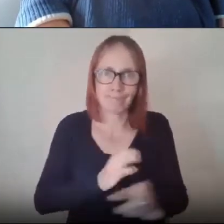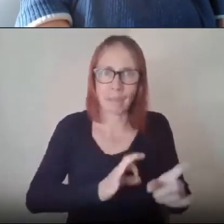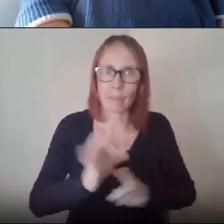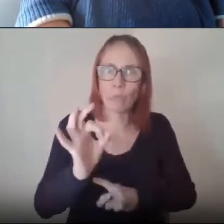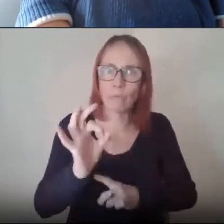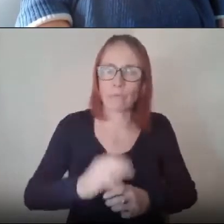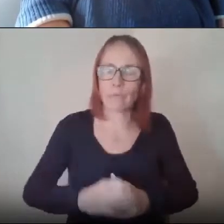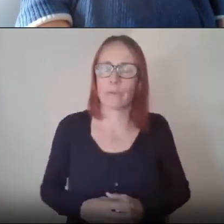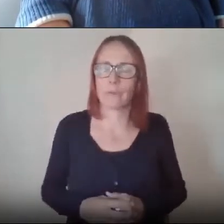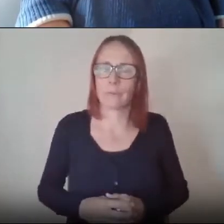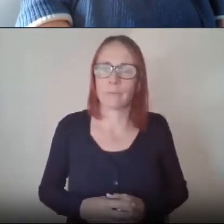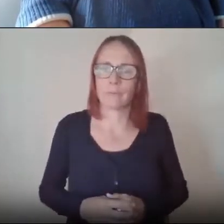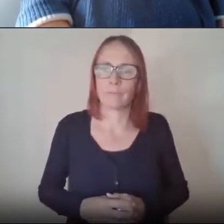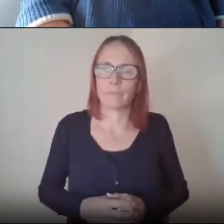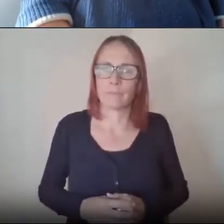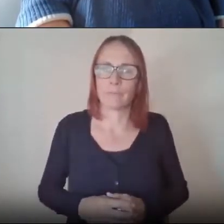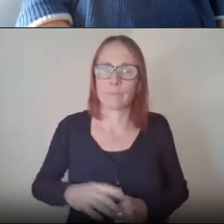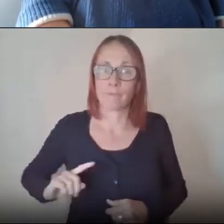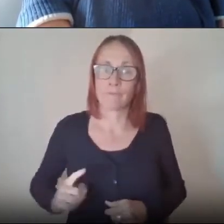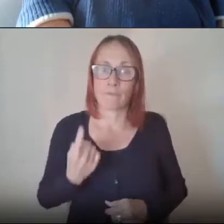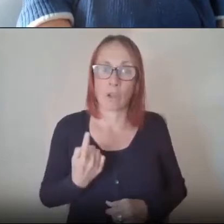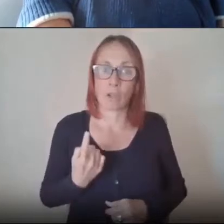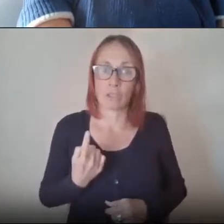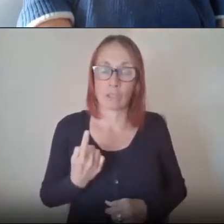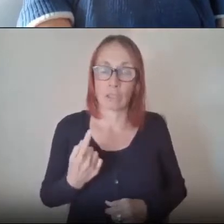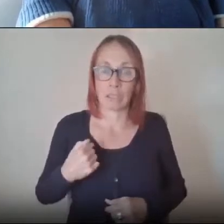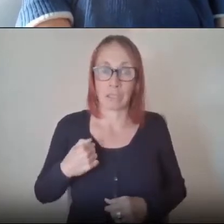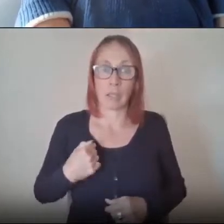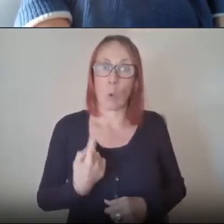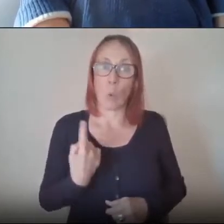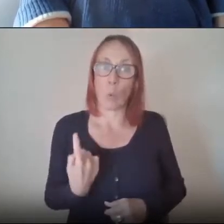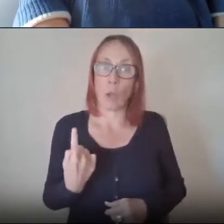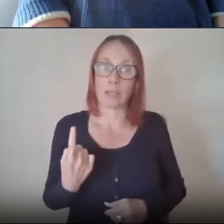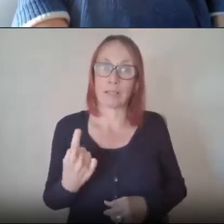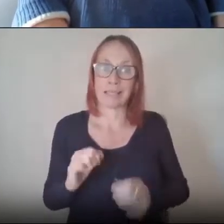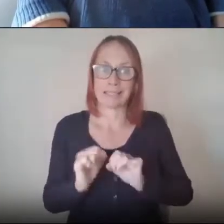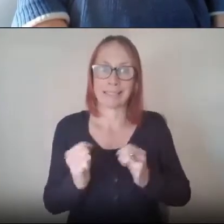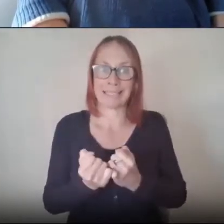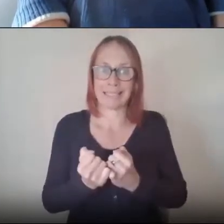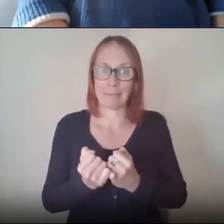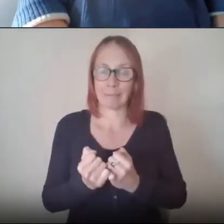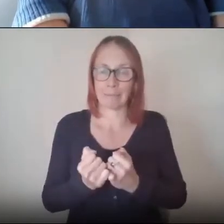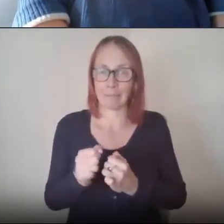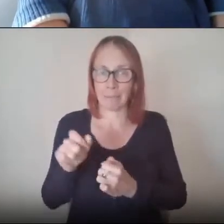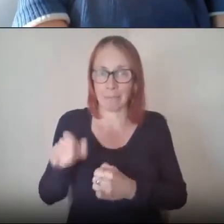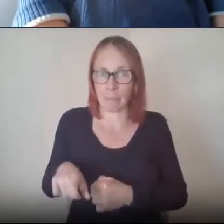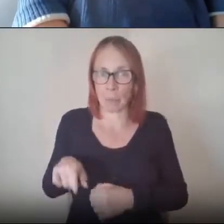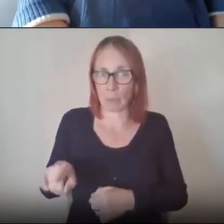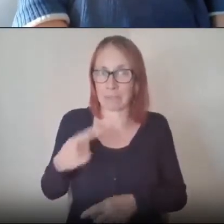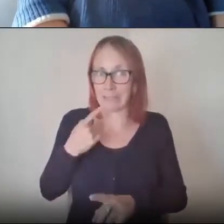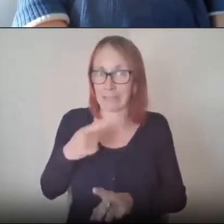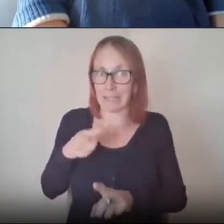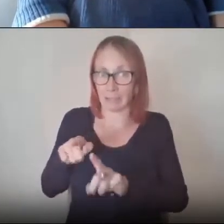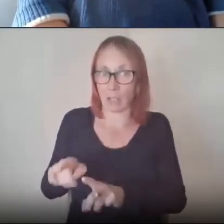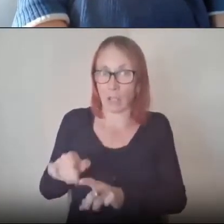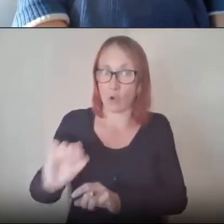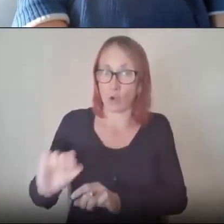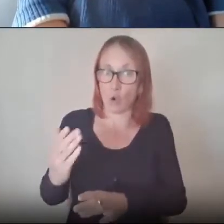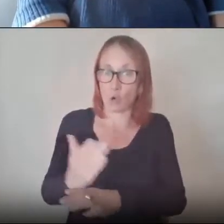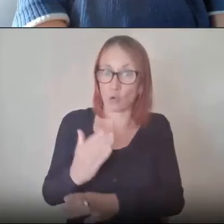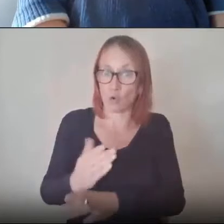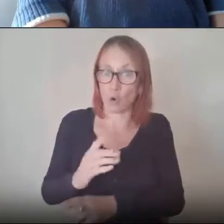thing that we did was i took a a member of the team offline and i said right your job is to help the tenants